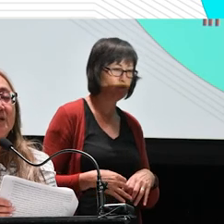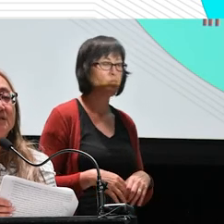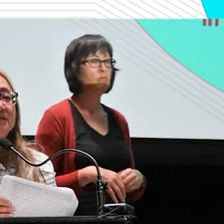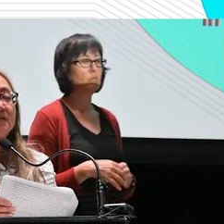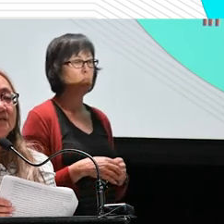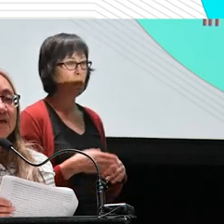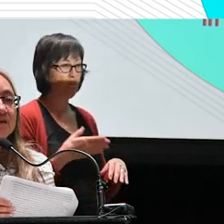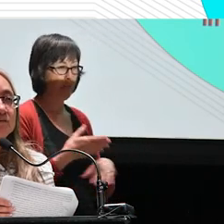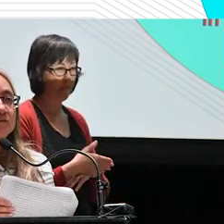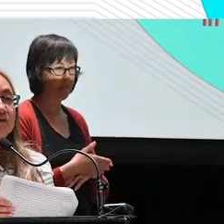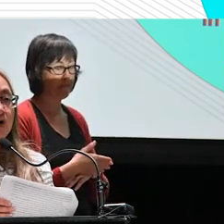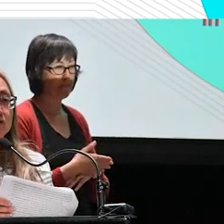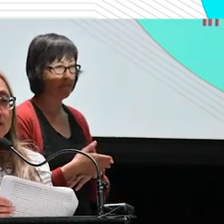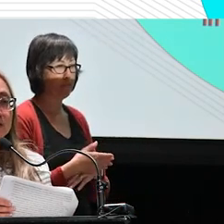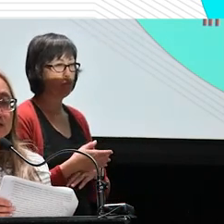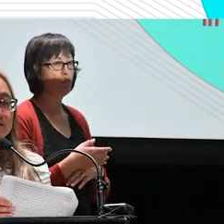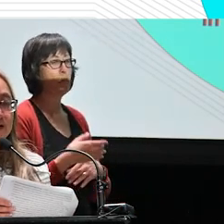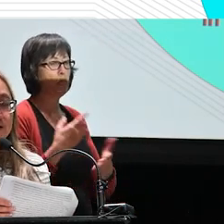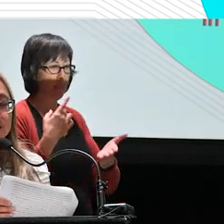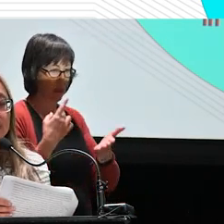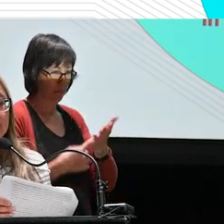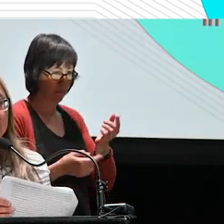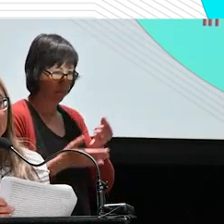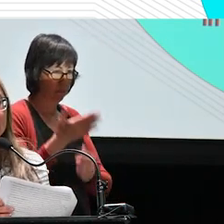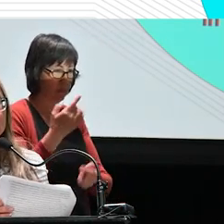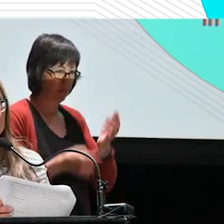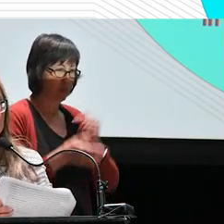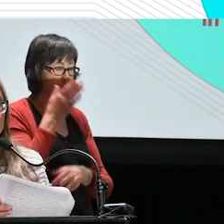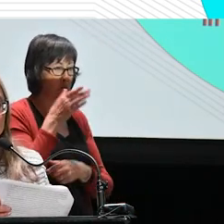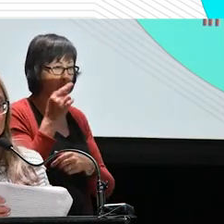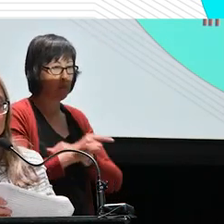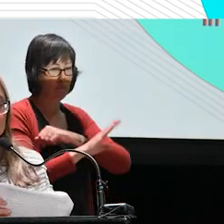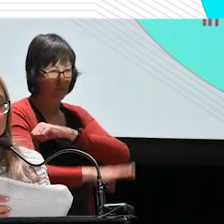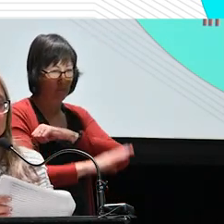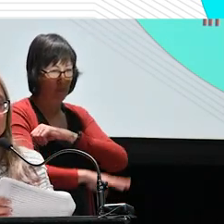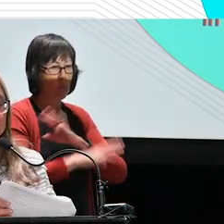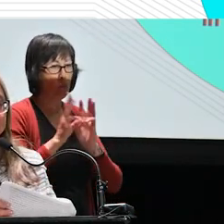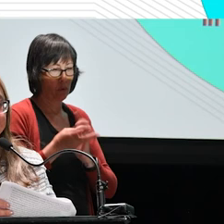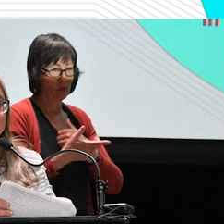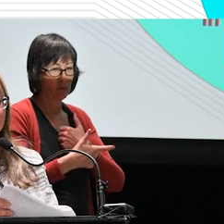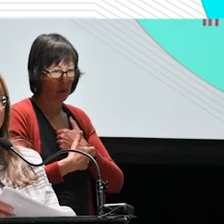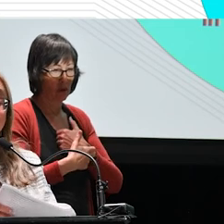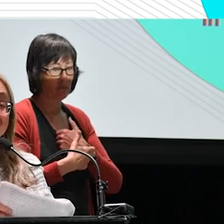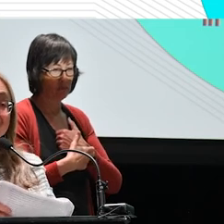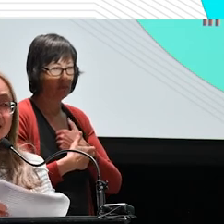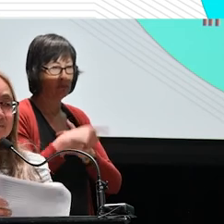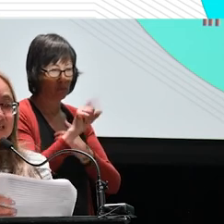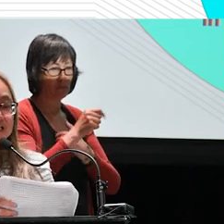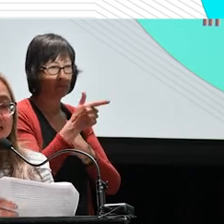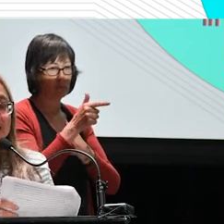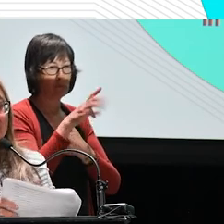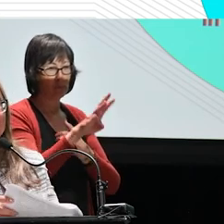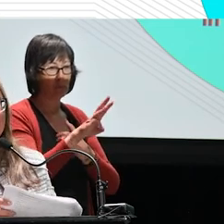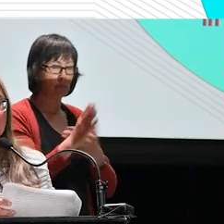budget debates in the late fall, early winter, November, to, to present our